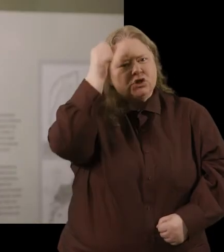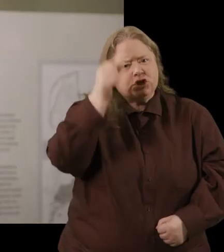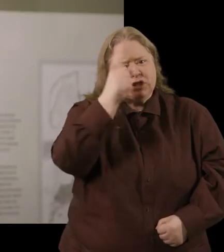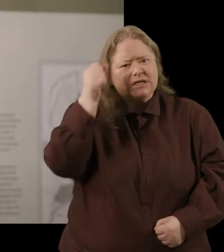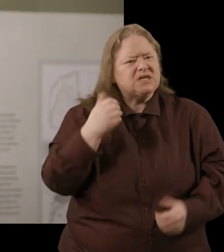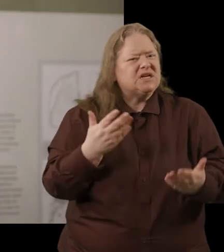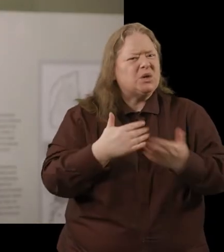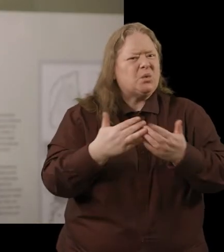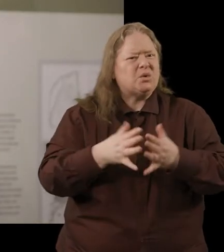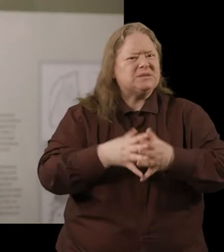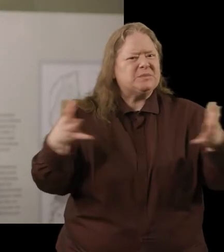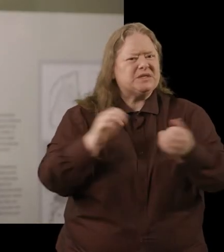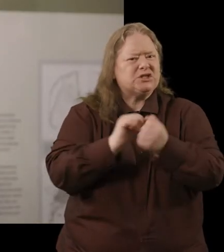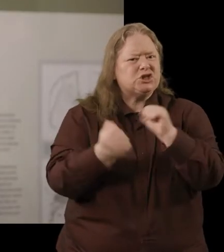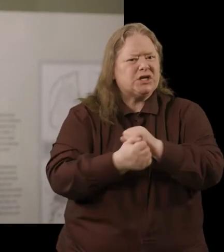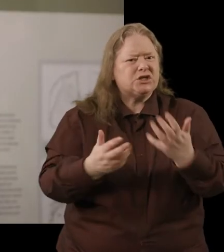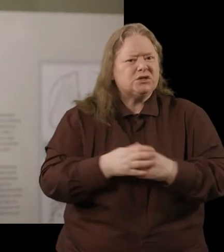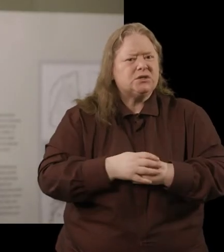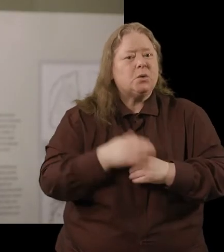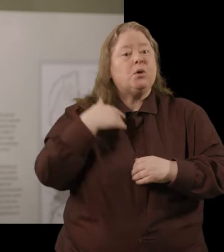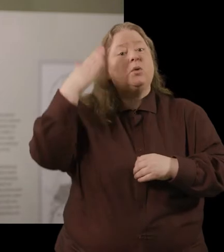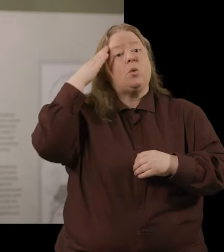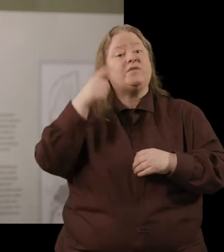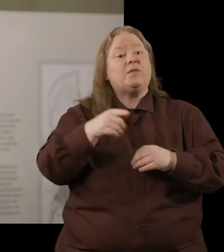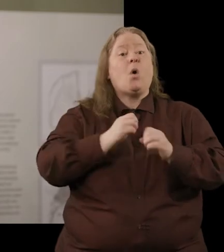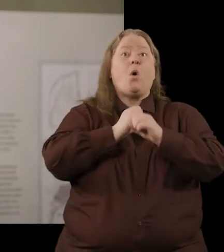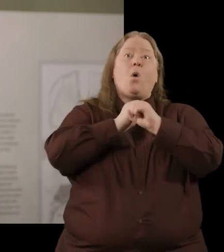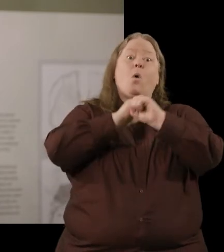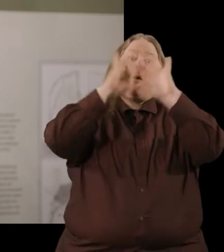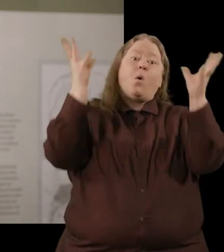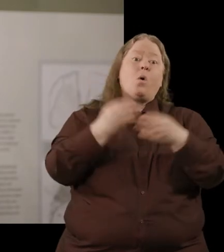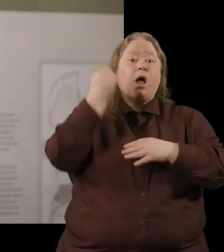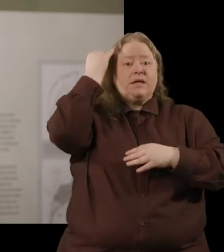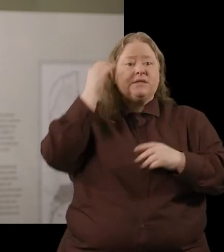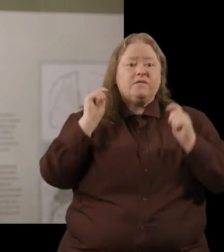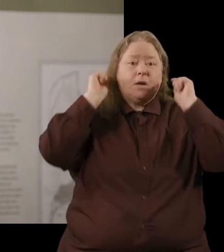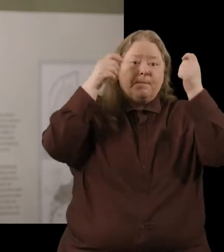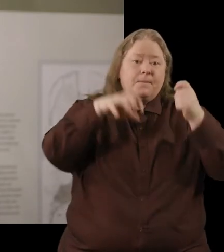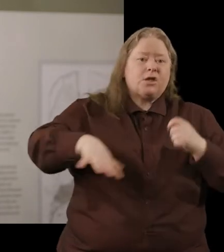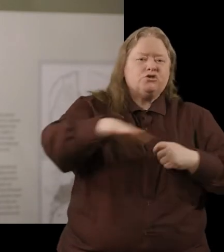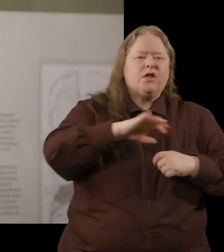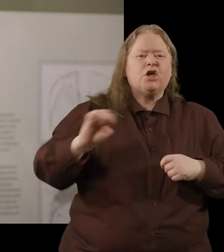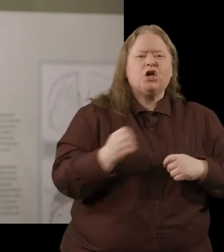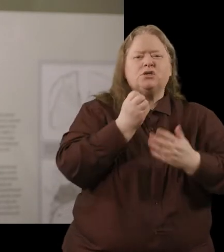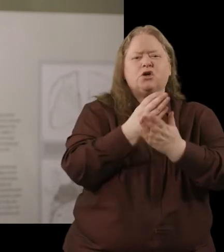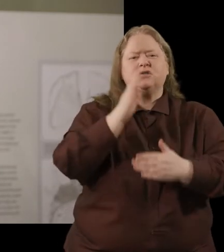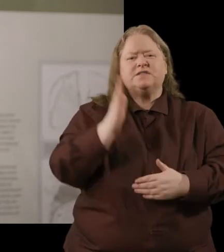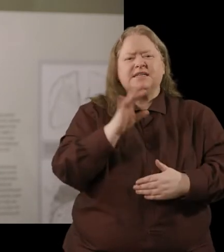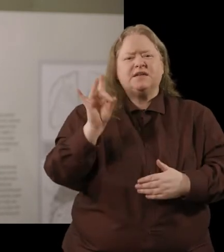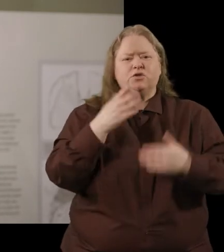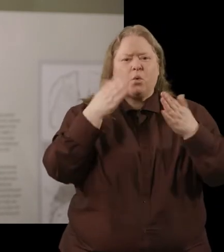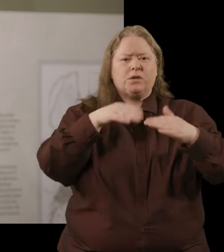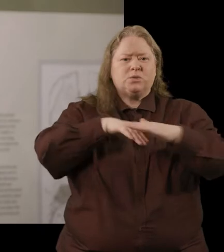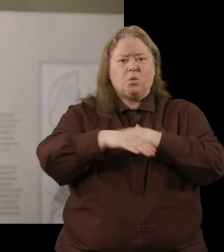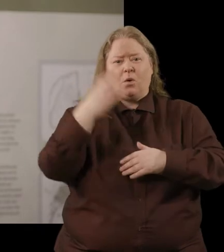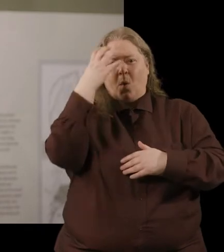food what's the big change? Well we know that the whole idea of the monastery the story early stories of St. Kevin talk about how he went into